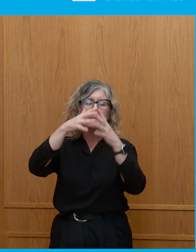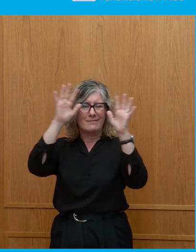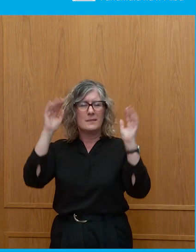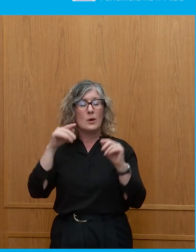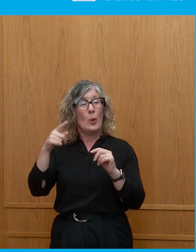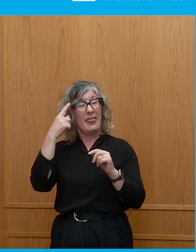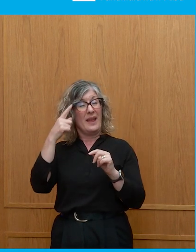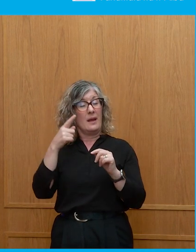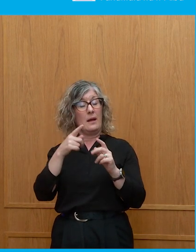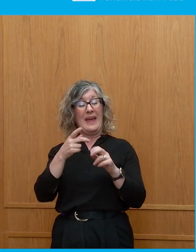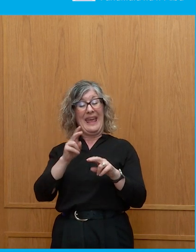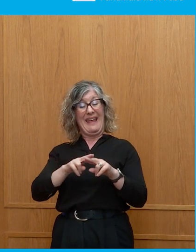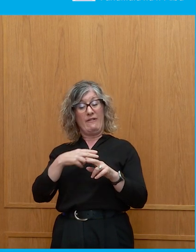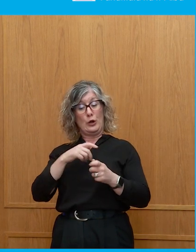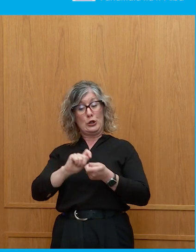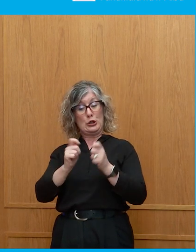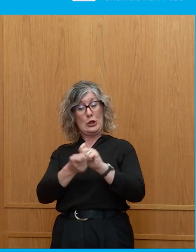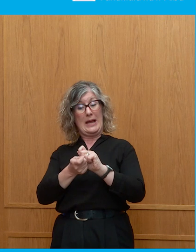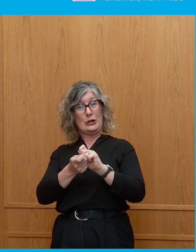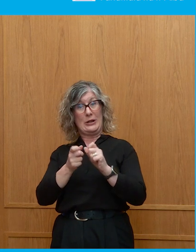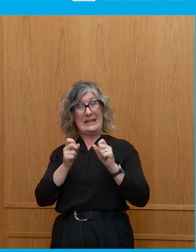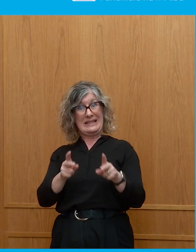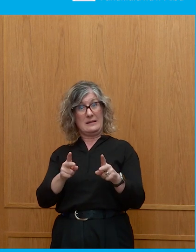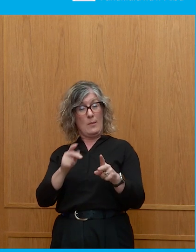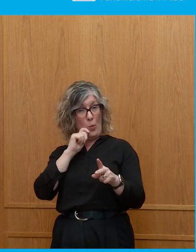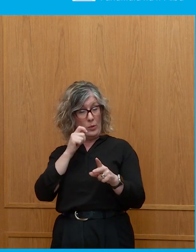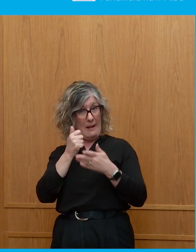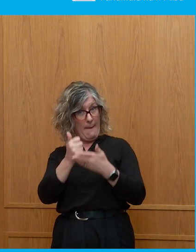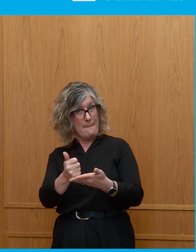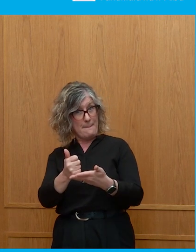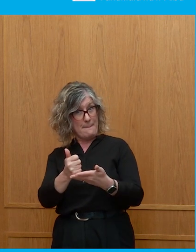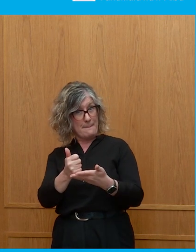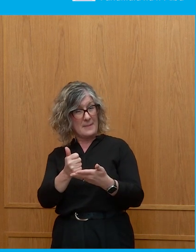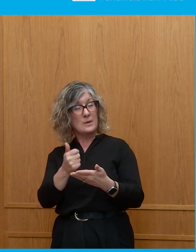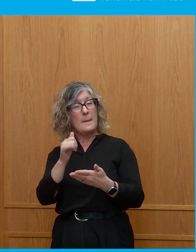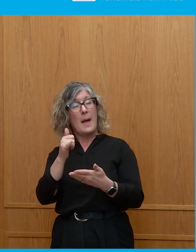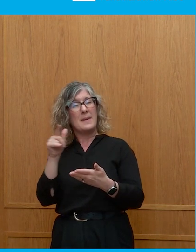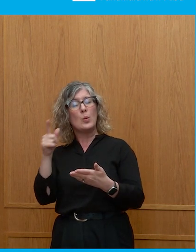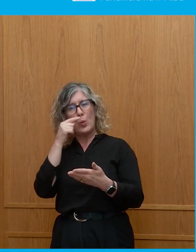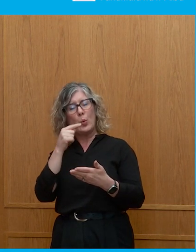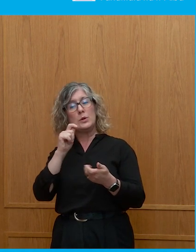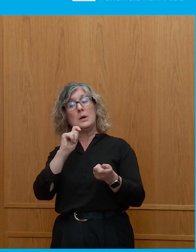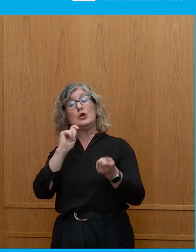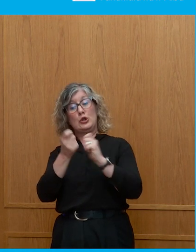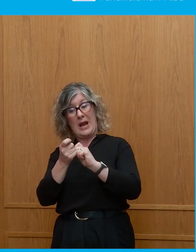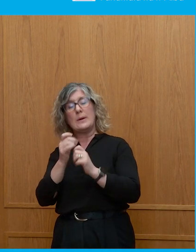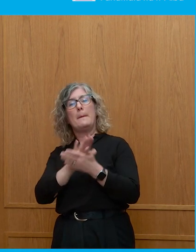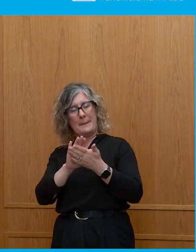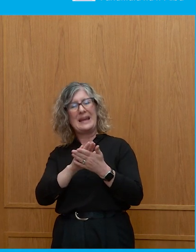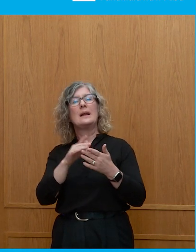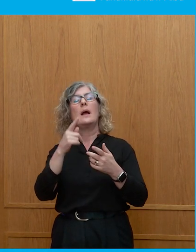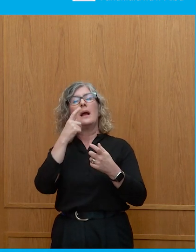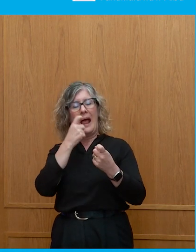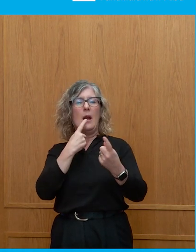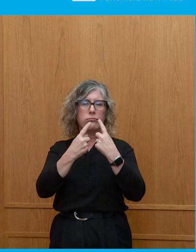encourage more political parties would be helpful for this? Because I think you'd be able to tackle potentially talking about key policy issues a lot more. We talked about people kind of falling out of